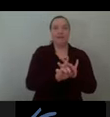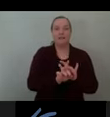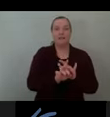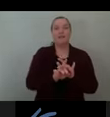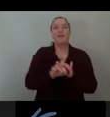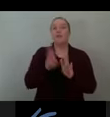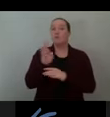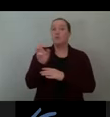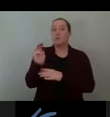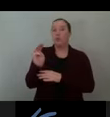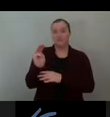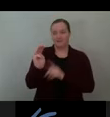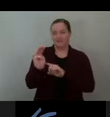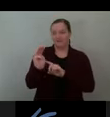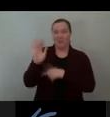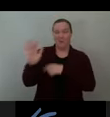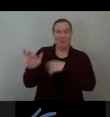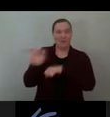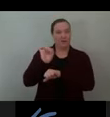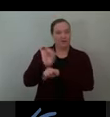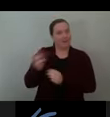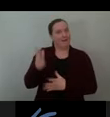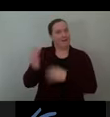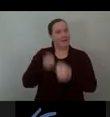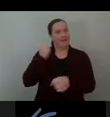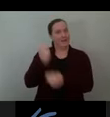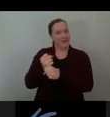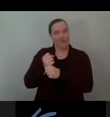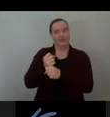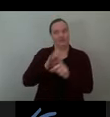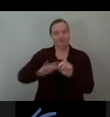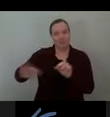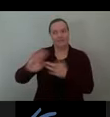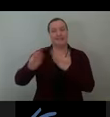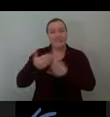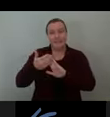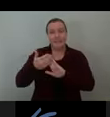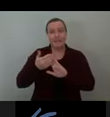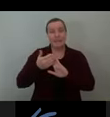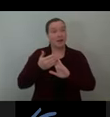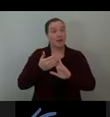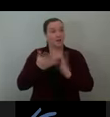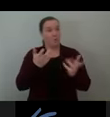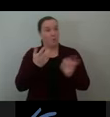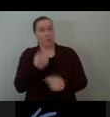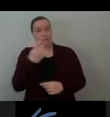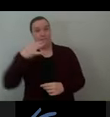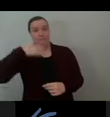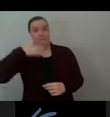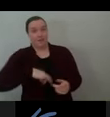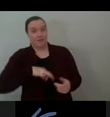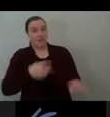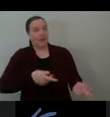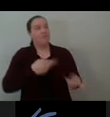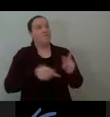city into an exciting new role. As a reward for decades of lifting people up and down, the Bent buddies have received a makeover